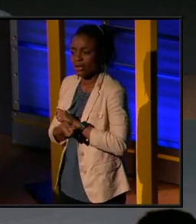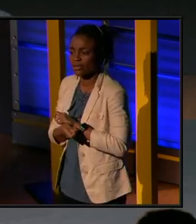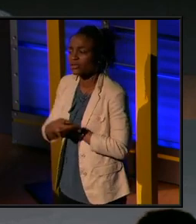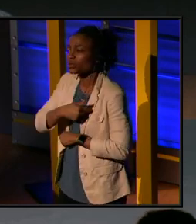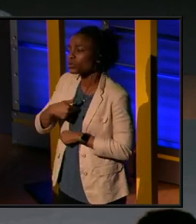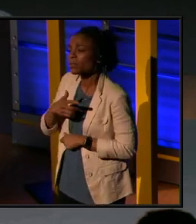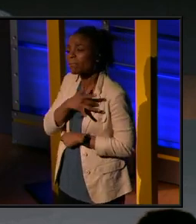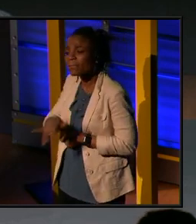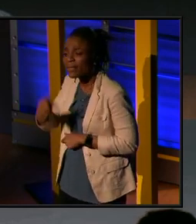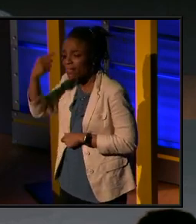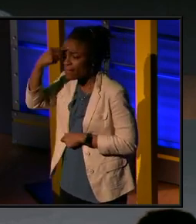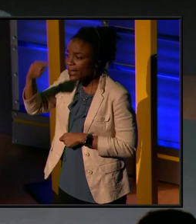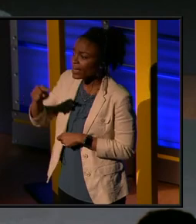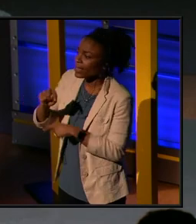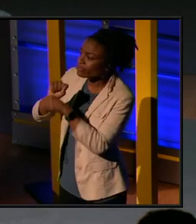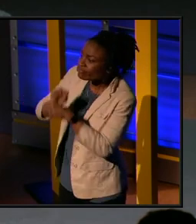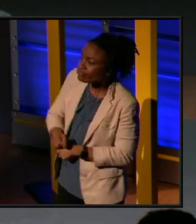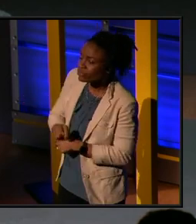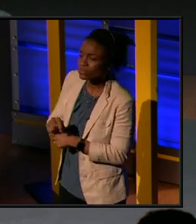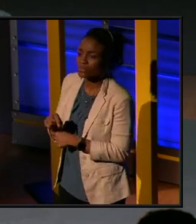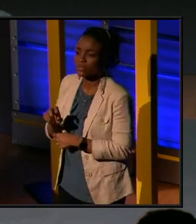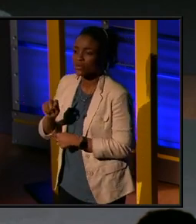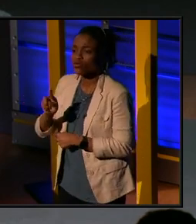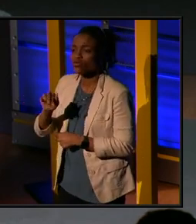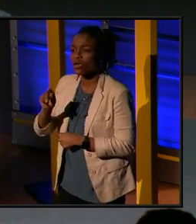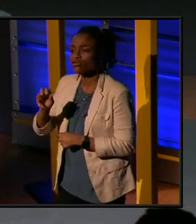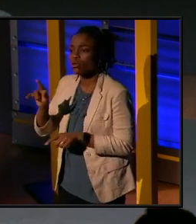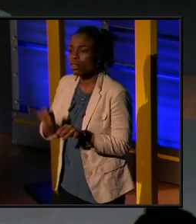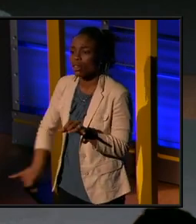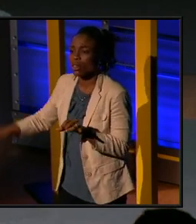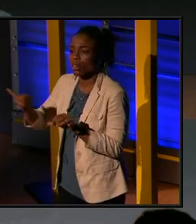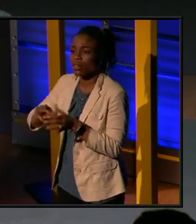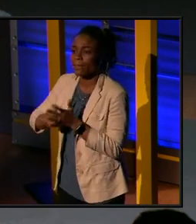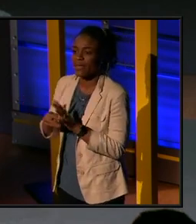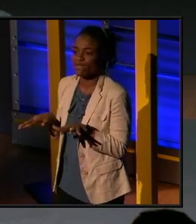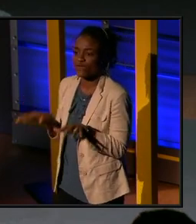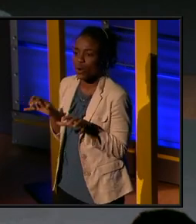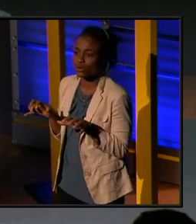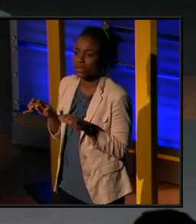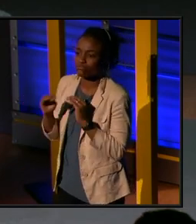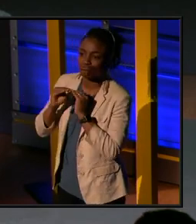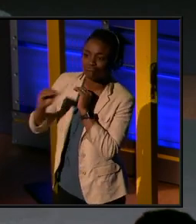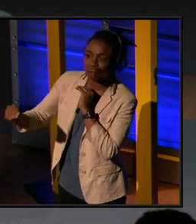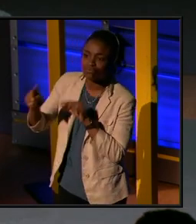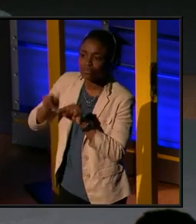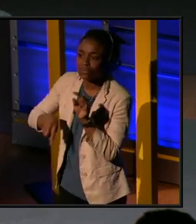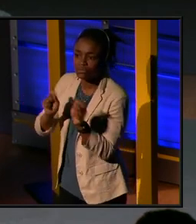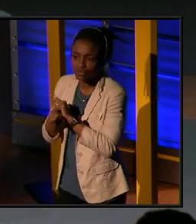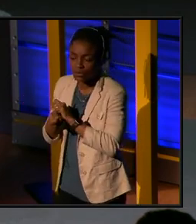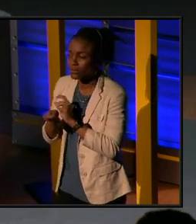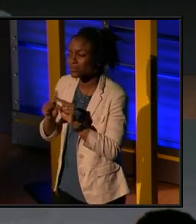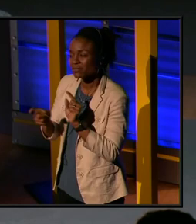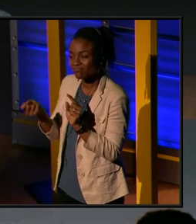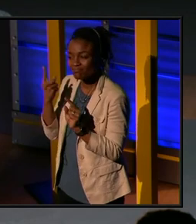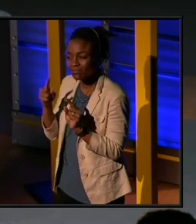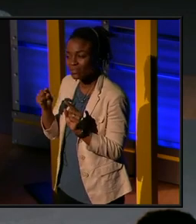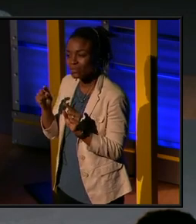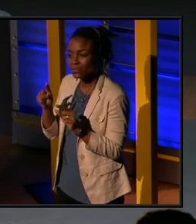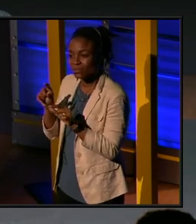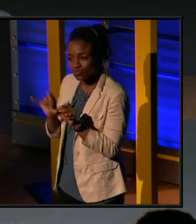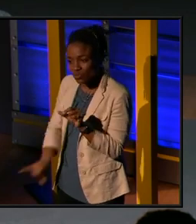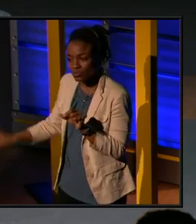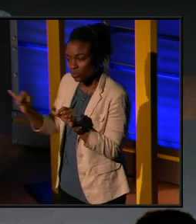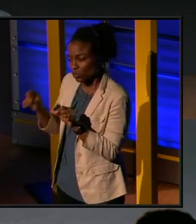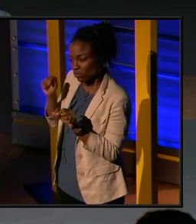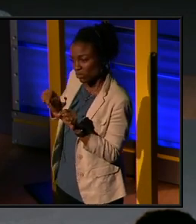think of ritual as frozen. And this is this frozen culture, but, but ritual, is it a tool